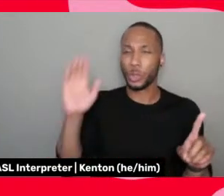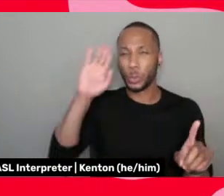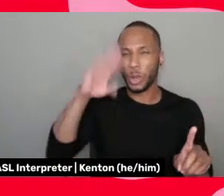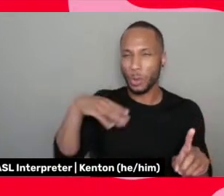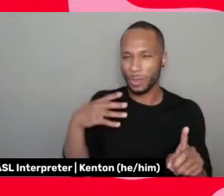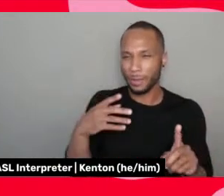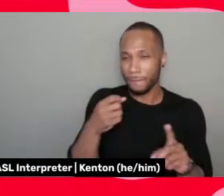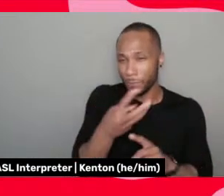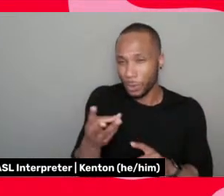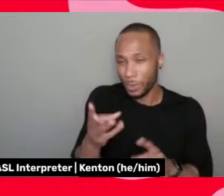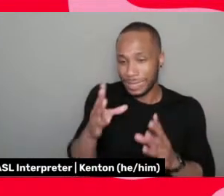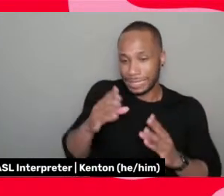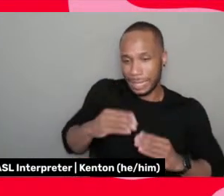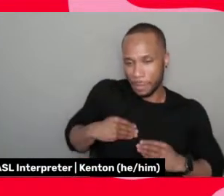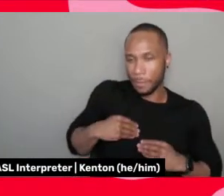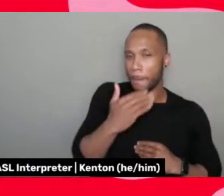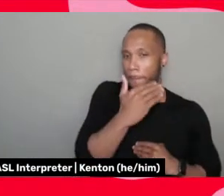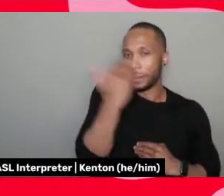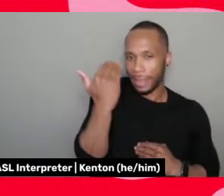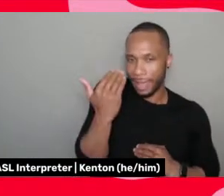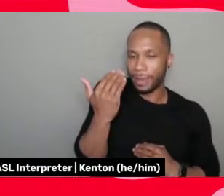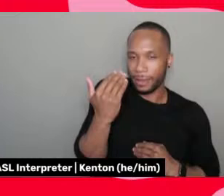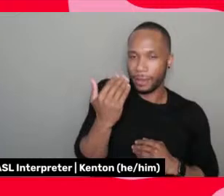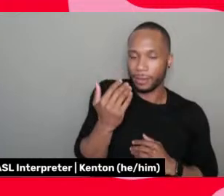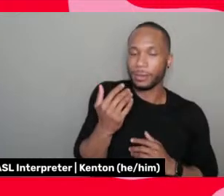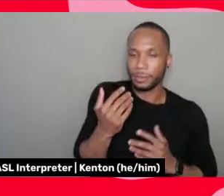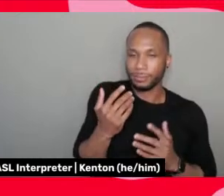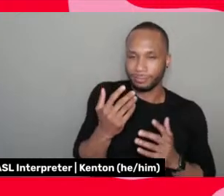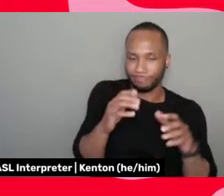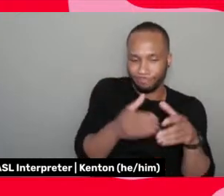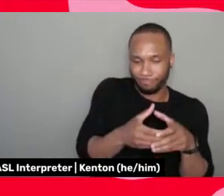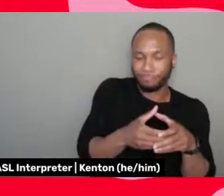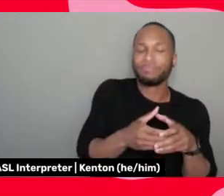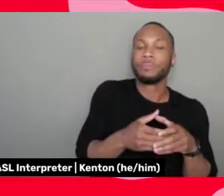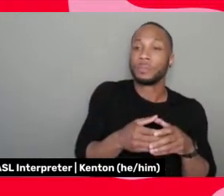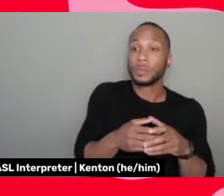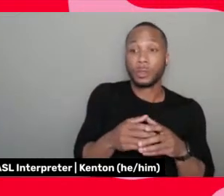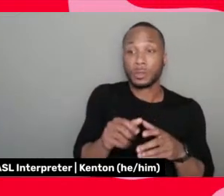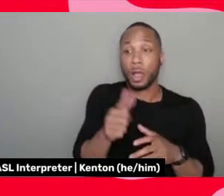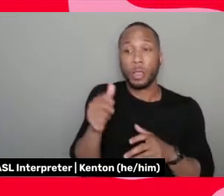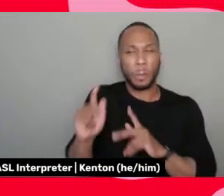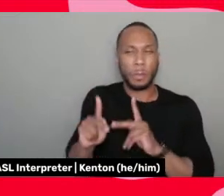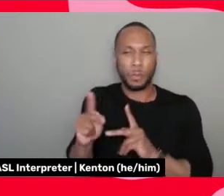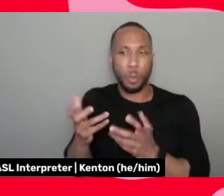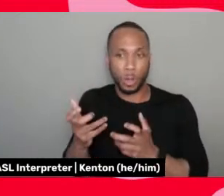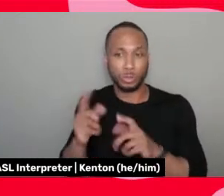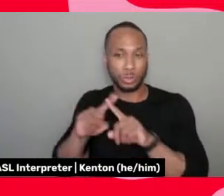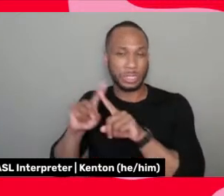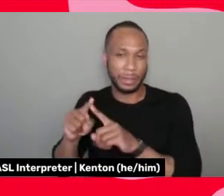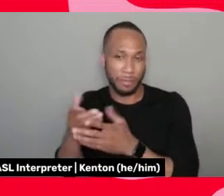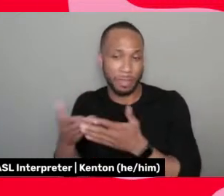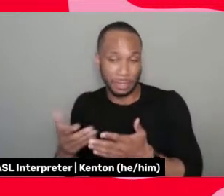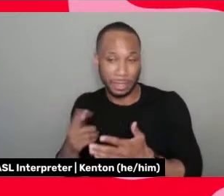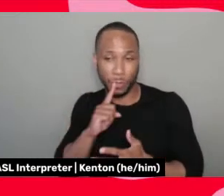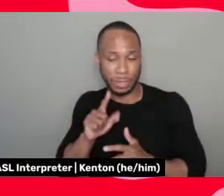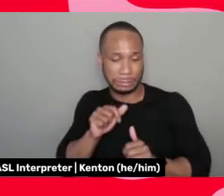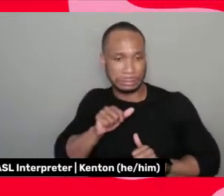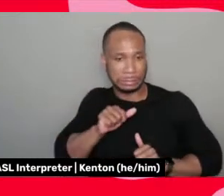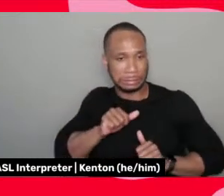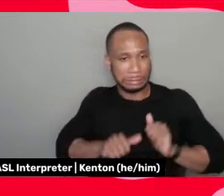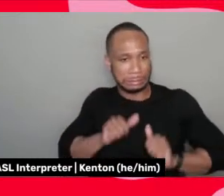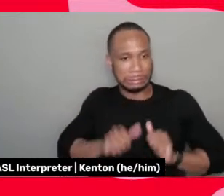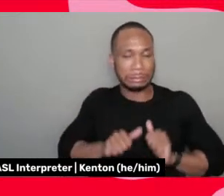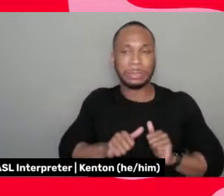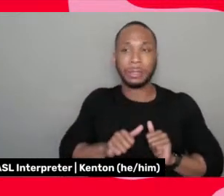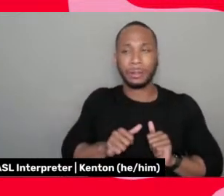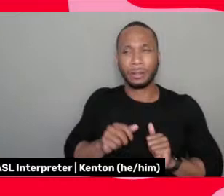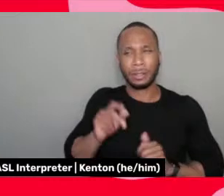art forms who wanted to do different things. And, and I, I, I grappled with it because it wasn't, were